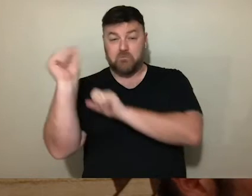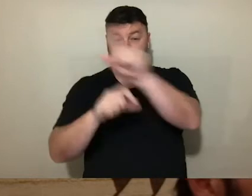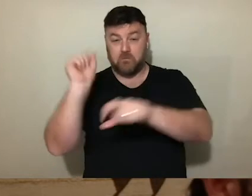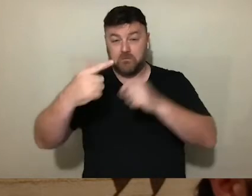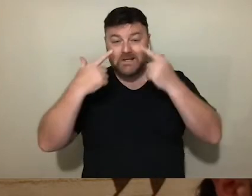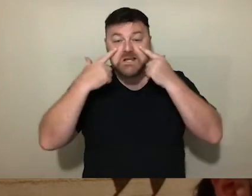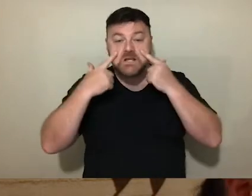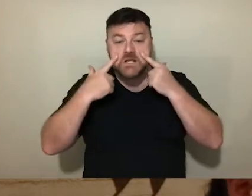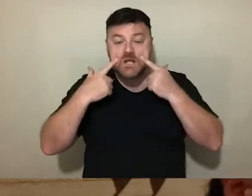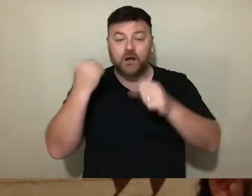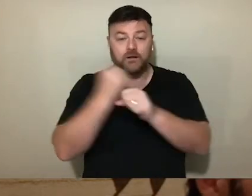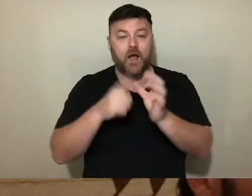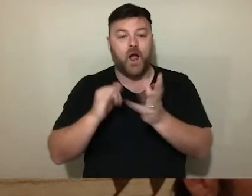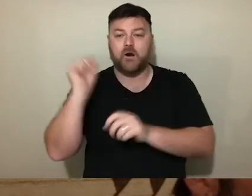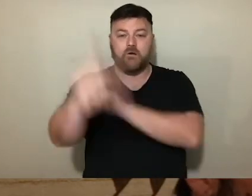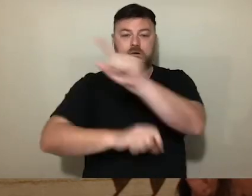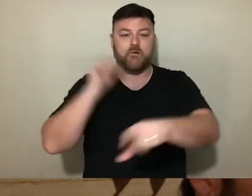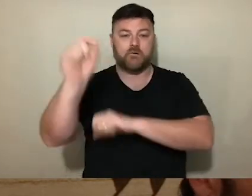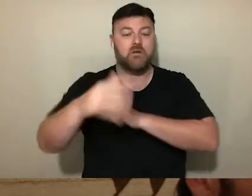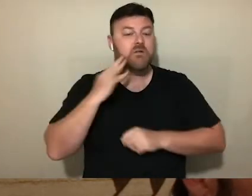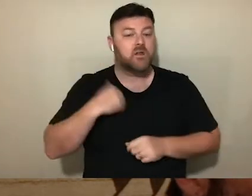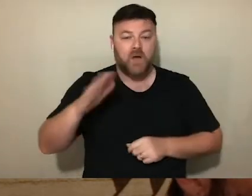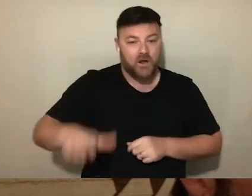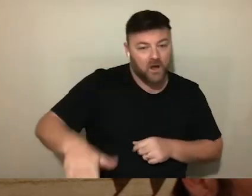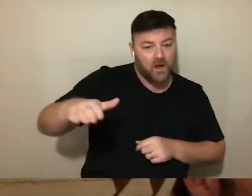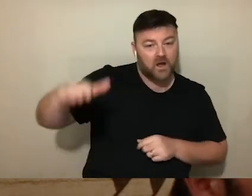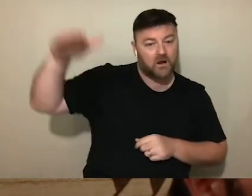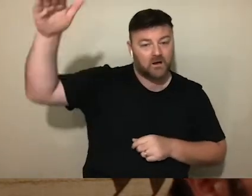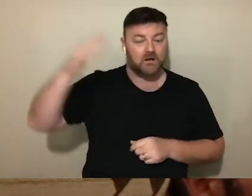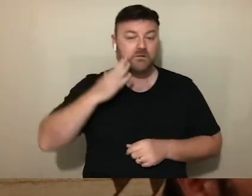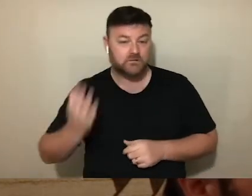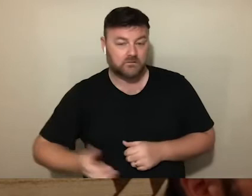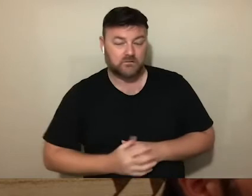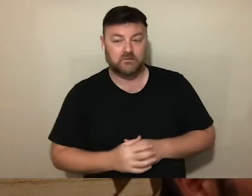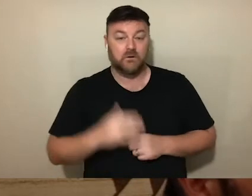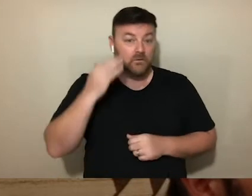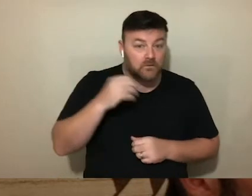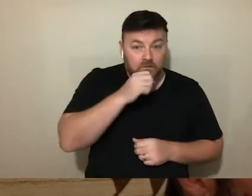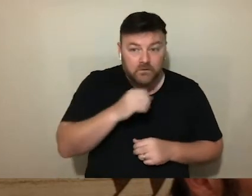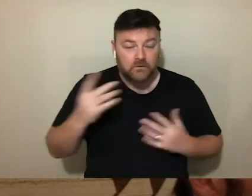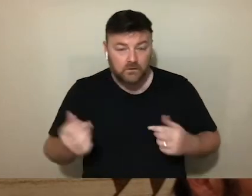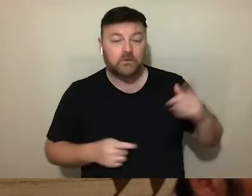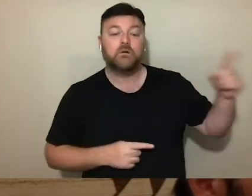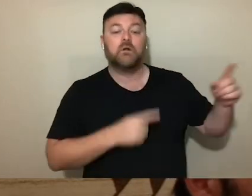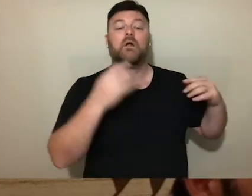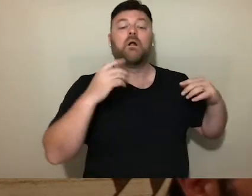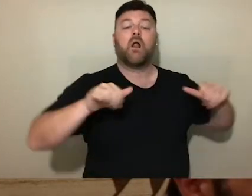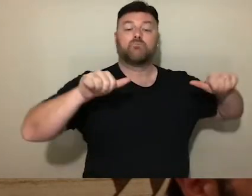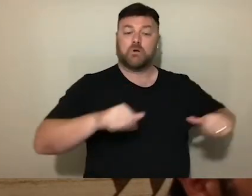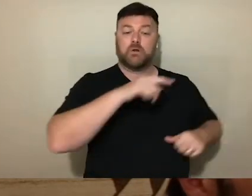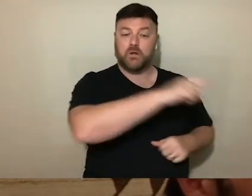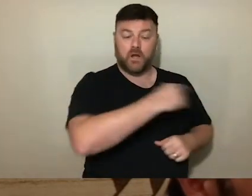gender, or anyone. On the other one, European Commission's President Ursula von der Leyen